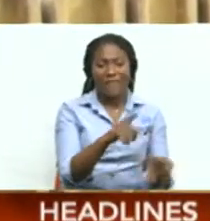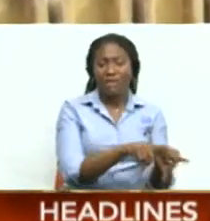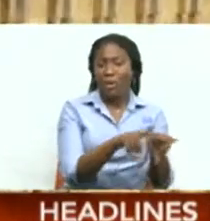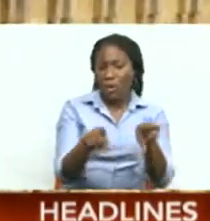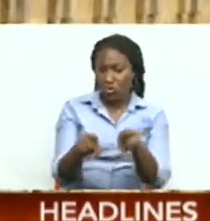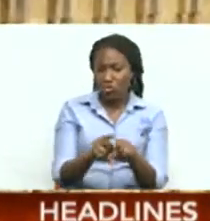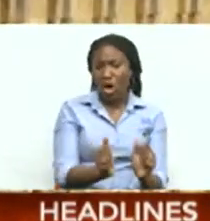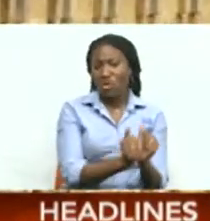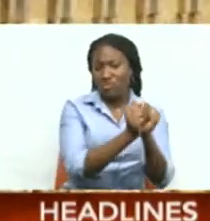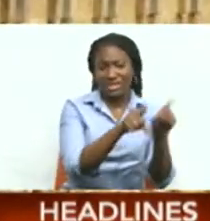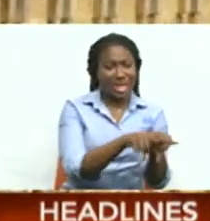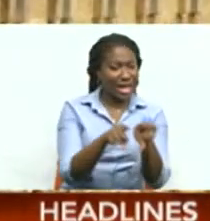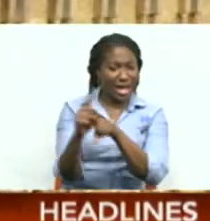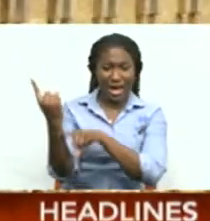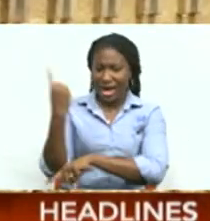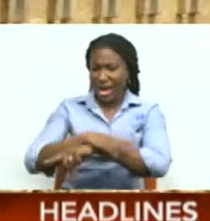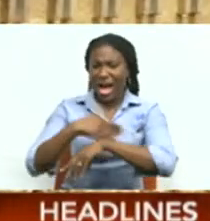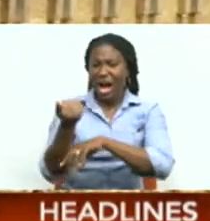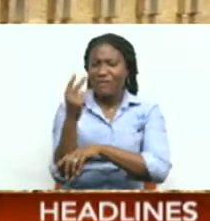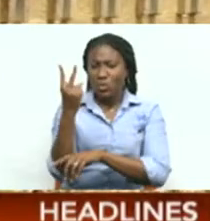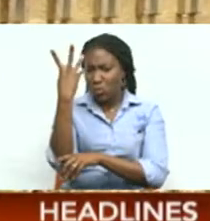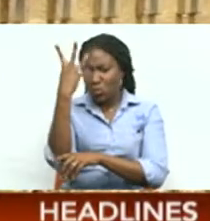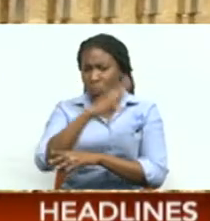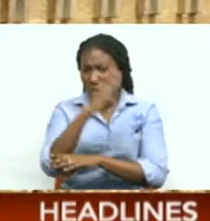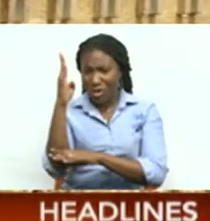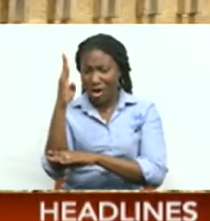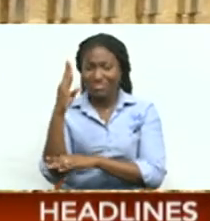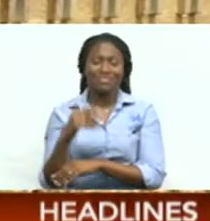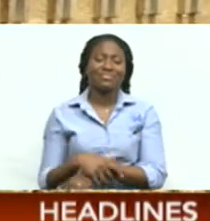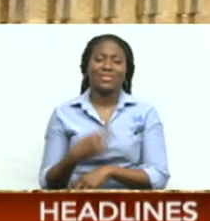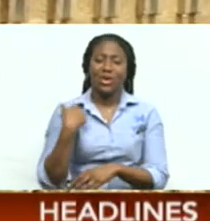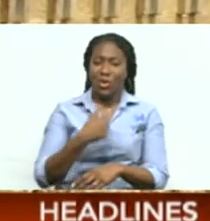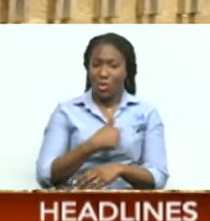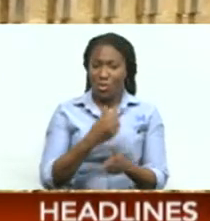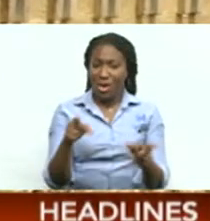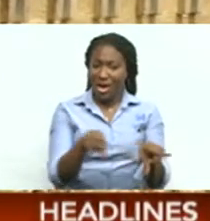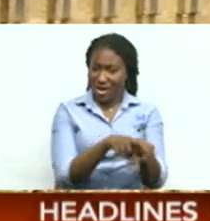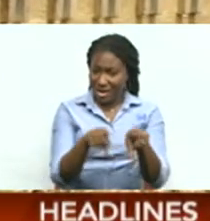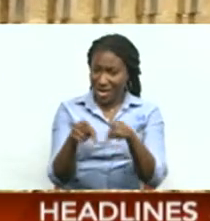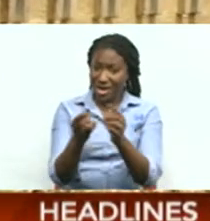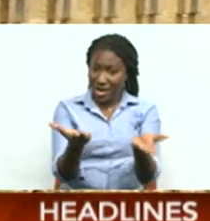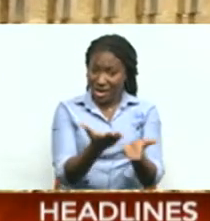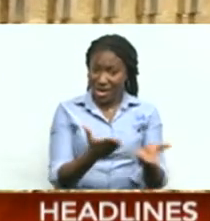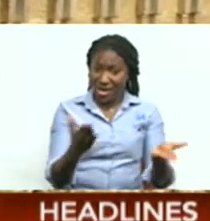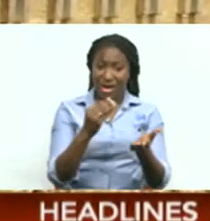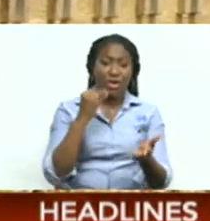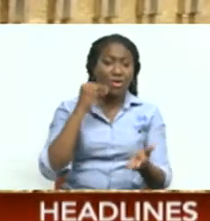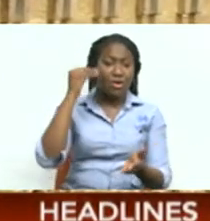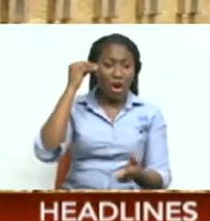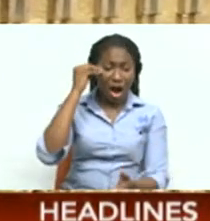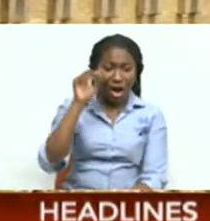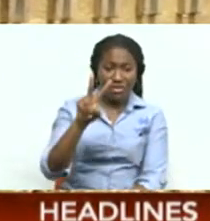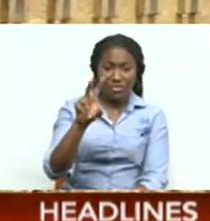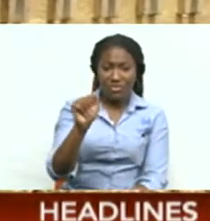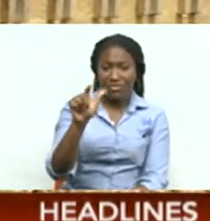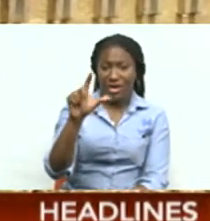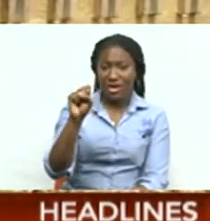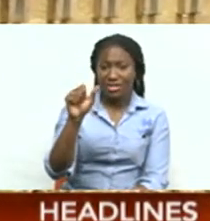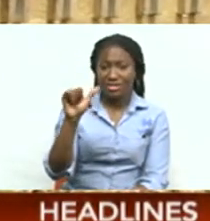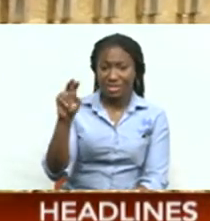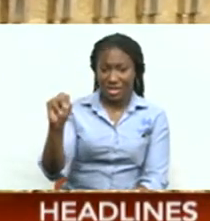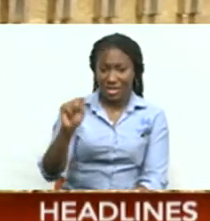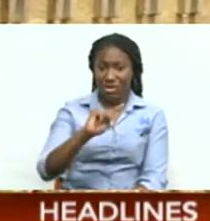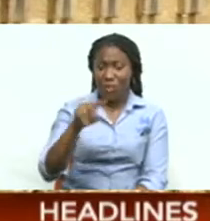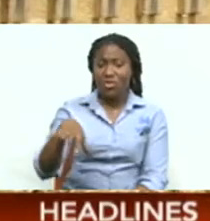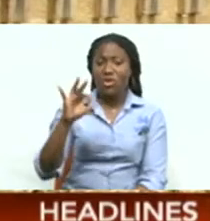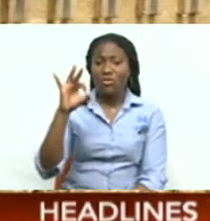that day. It's just after 12 o'clock and we're here on Butu Road, Valsain, outside the residence of the Matouras, where the skeletal remains of a human